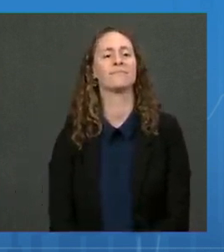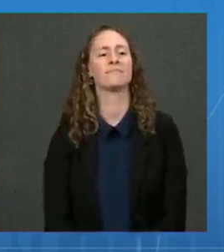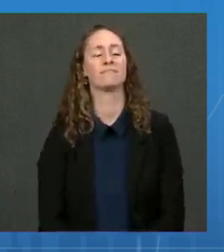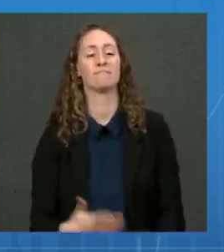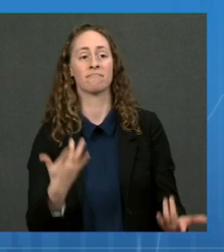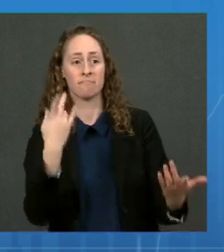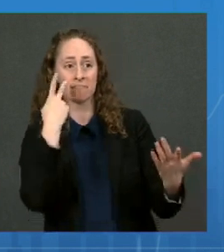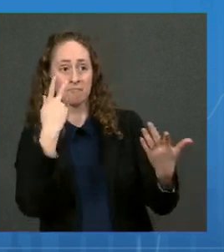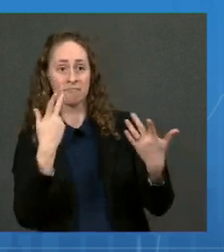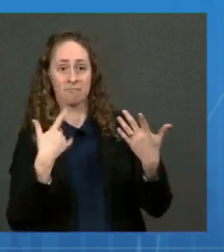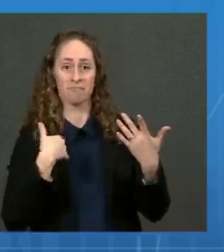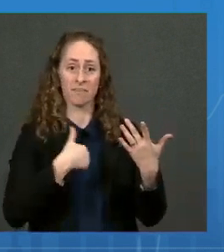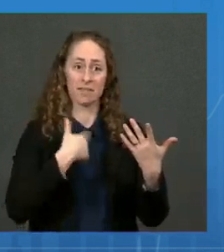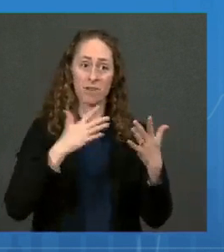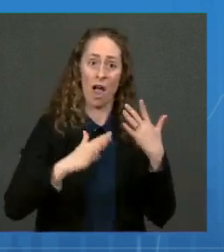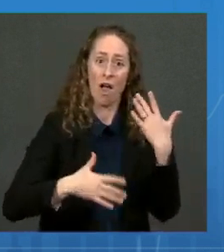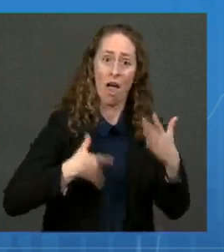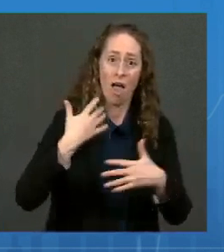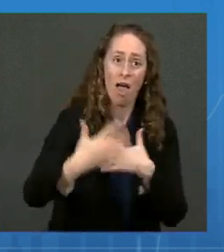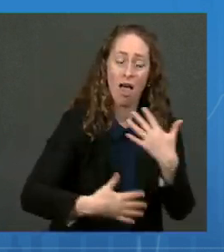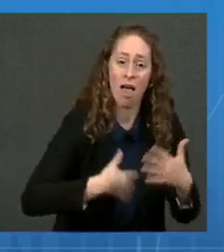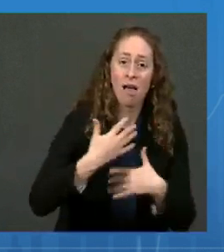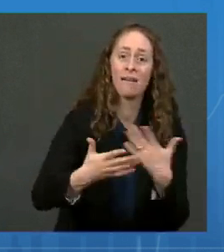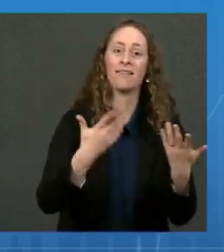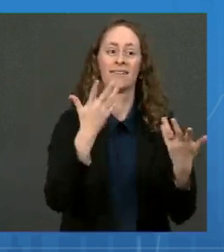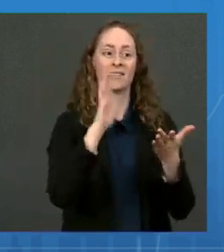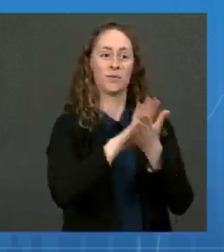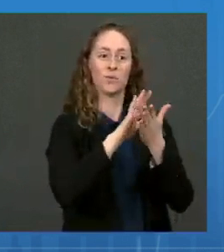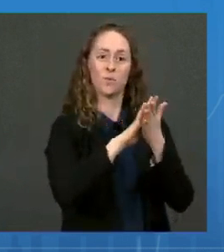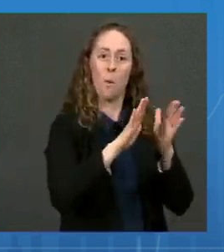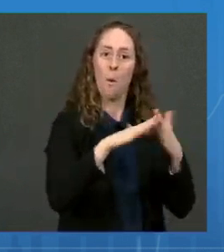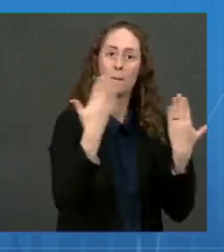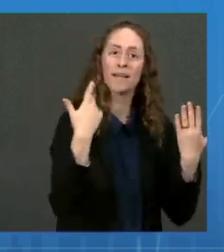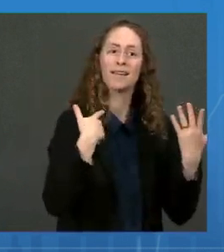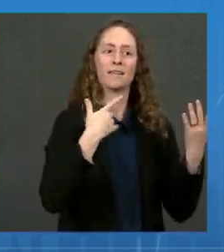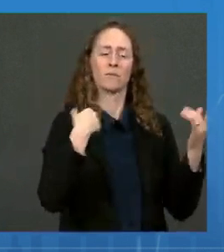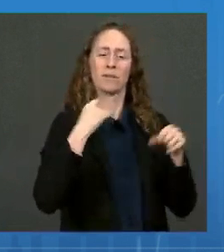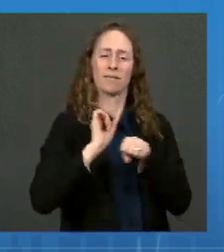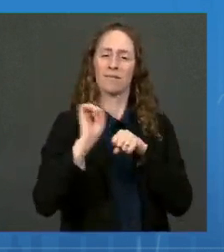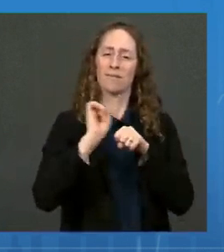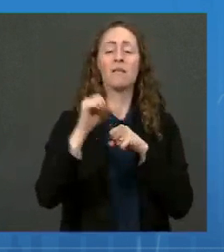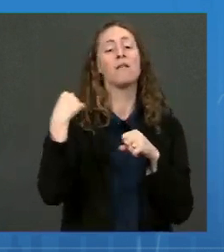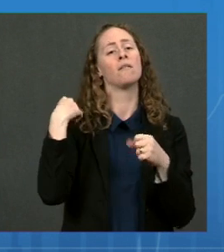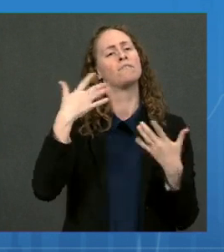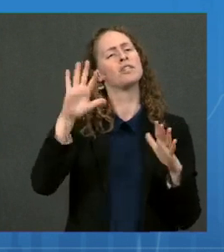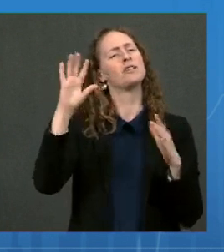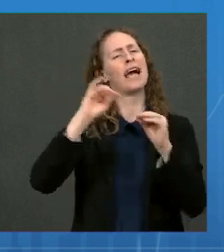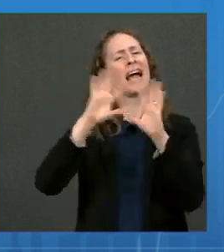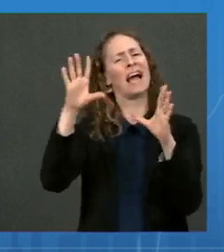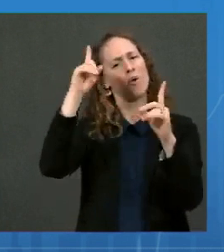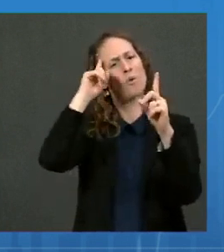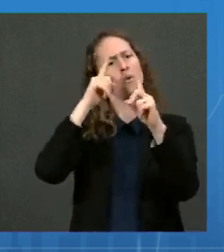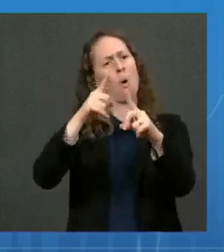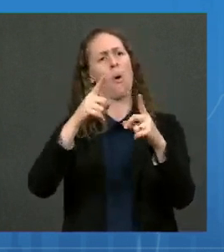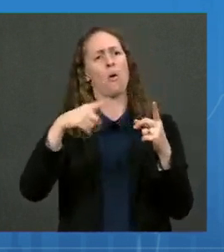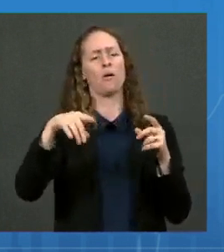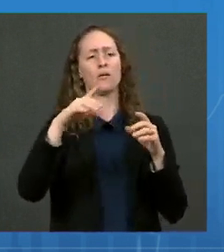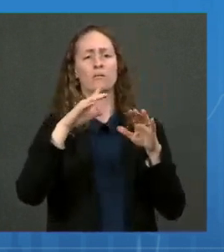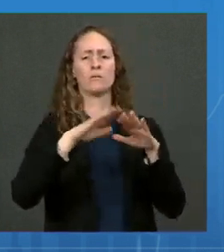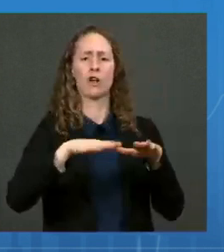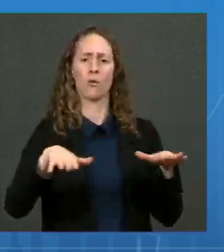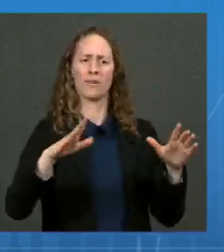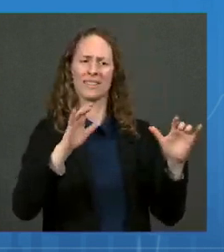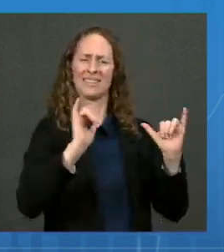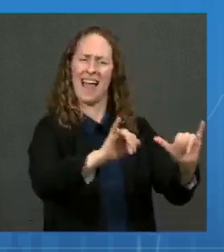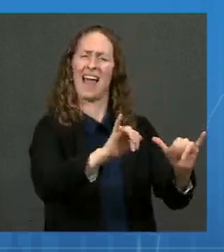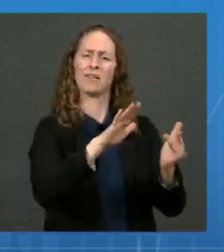the year, we made it clear that our goal was to have children in school for in-person learning. We know this is best for their education, as well